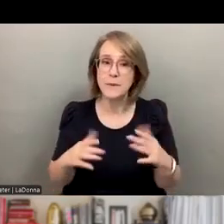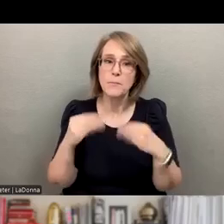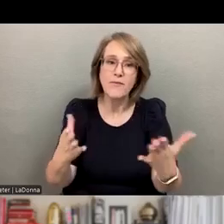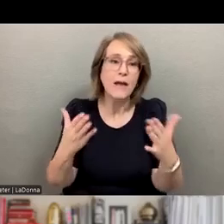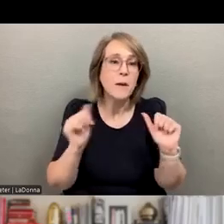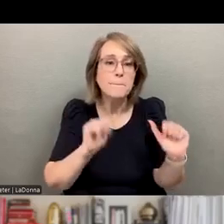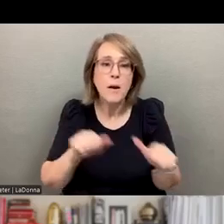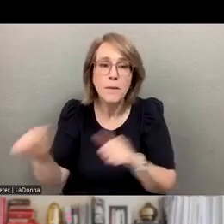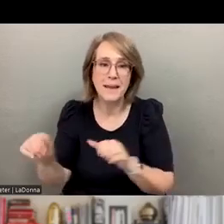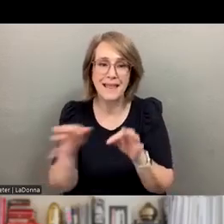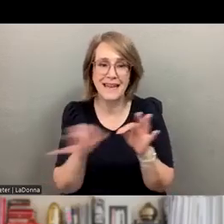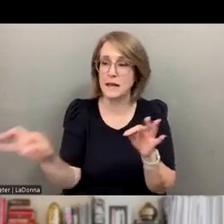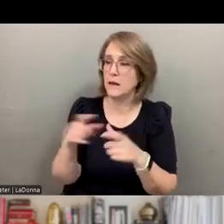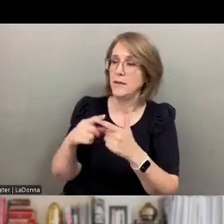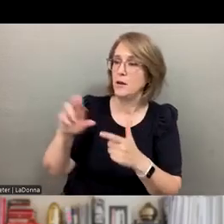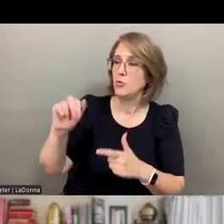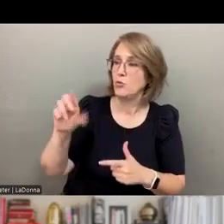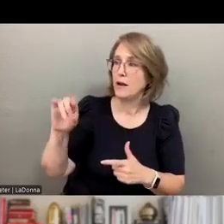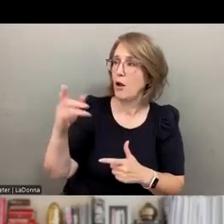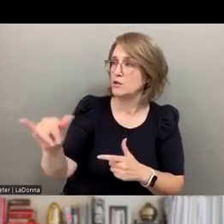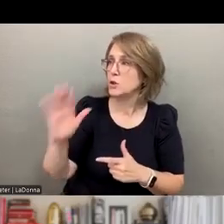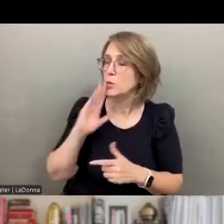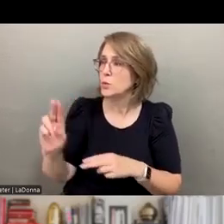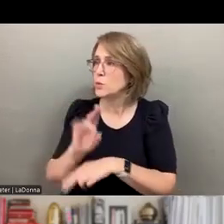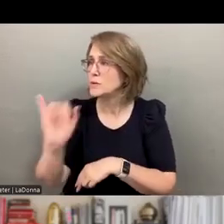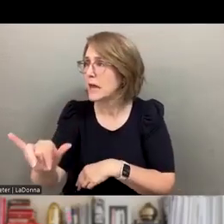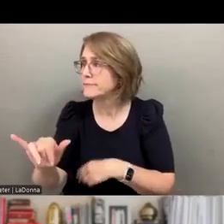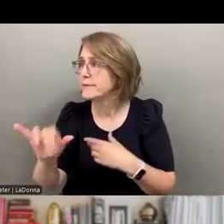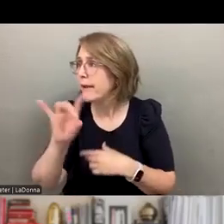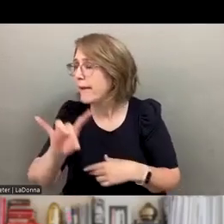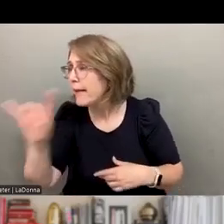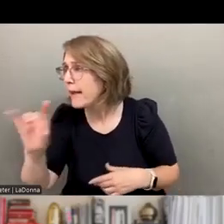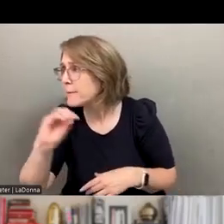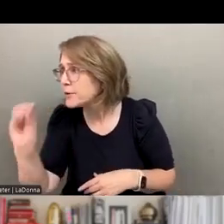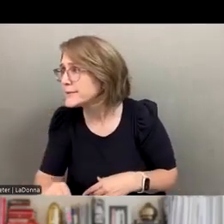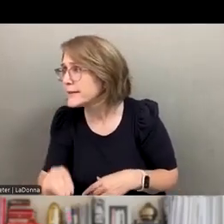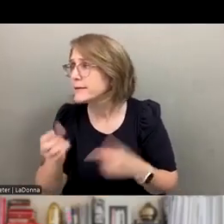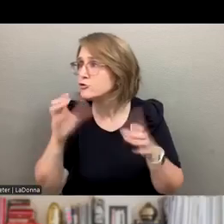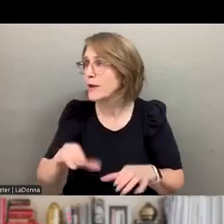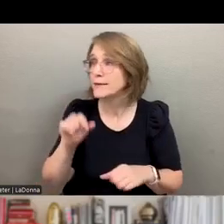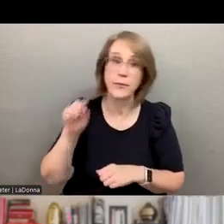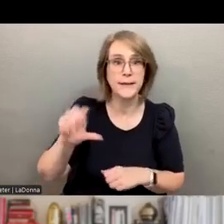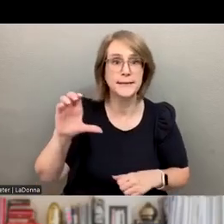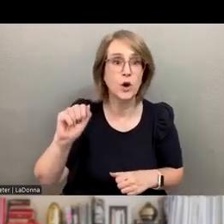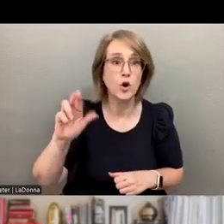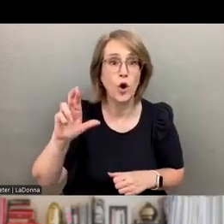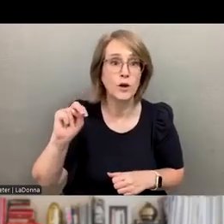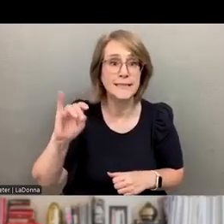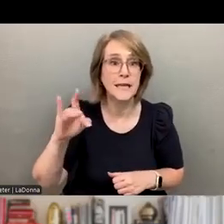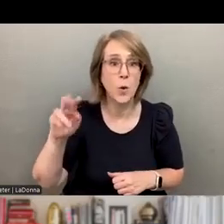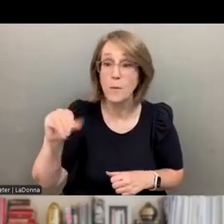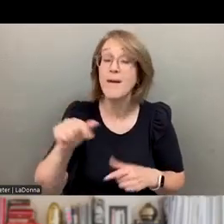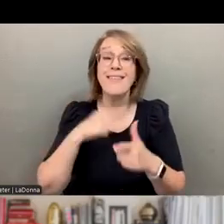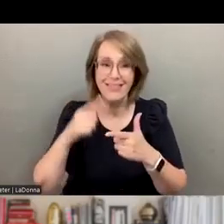probability statement to the radiologist and say there's an 86% chance that this is a carcinoma, which calls his attention,